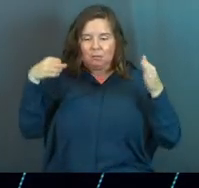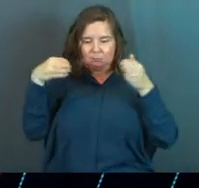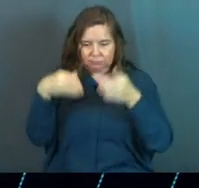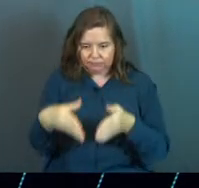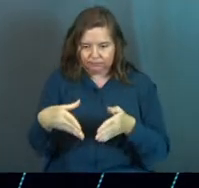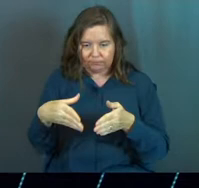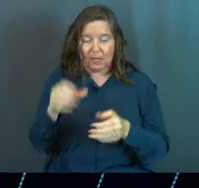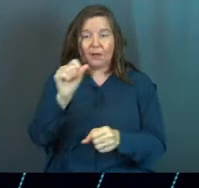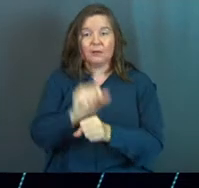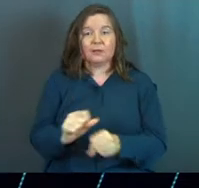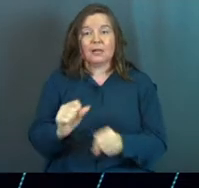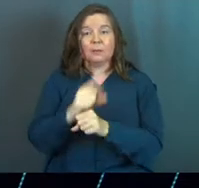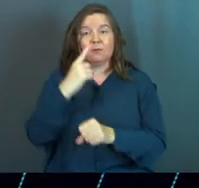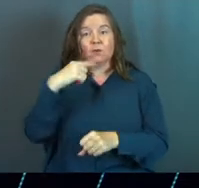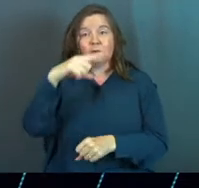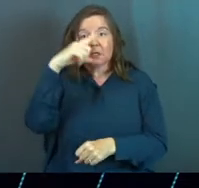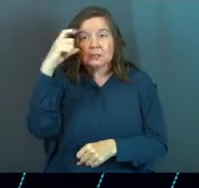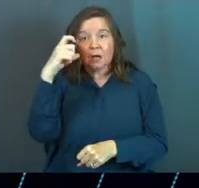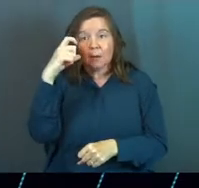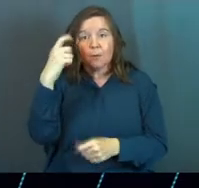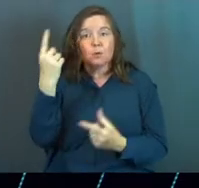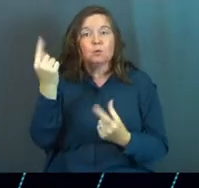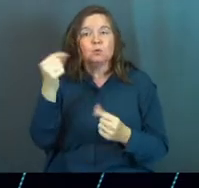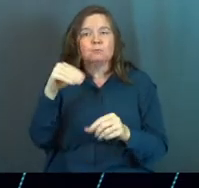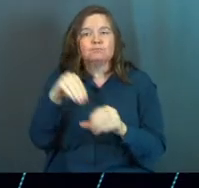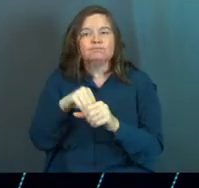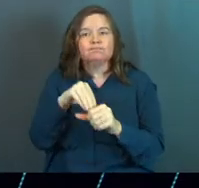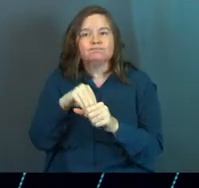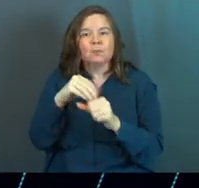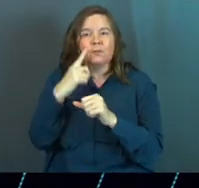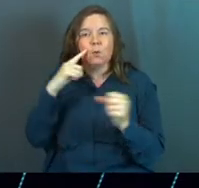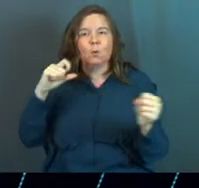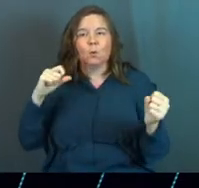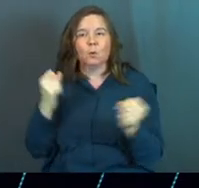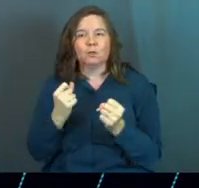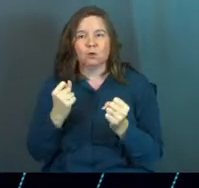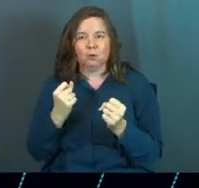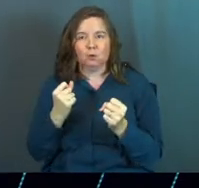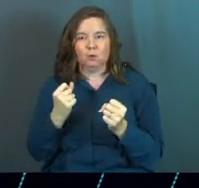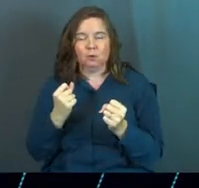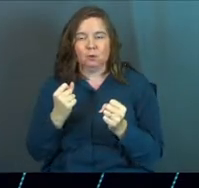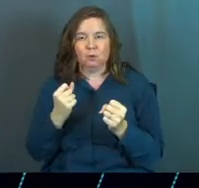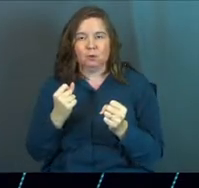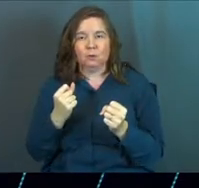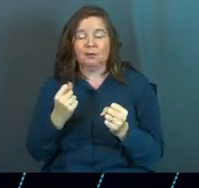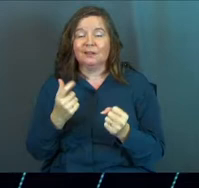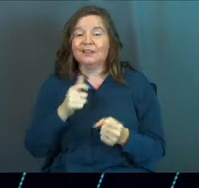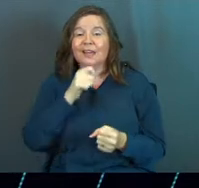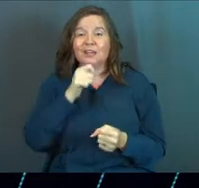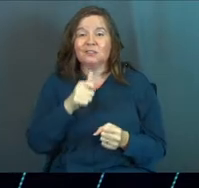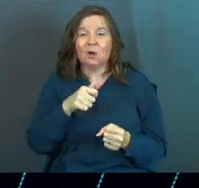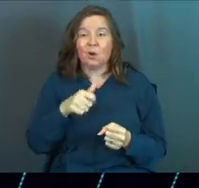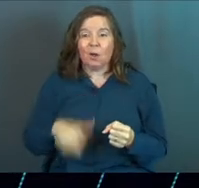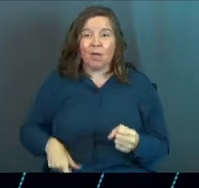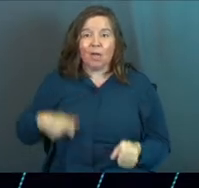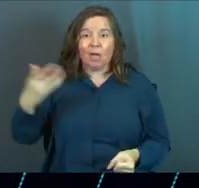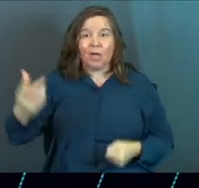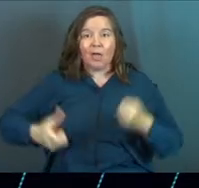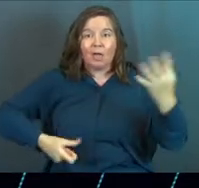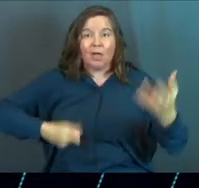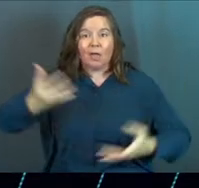in on, they labor for the summer, and they store it up for the winter. They don't spend